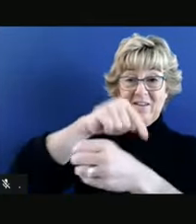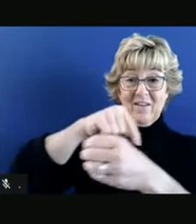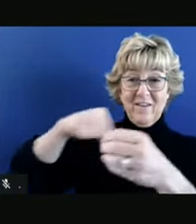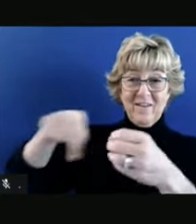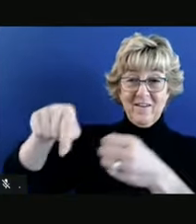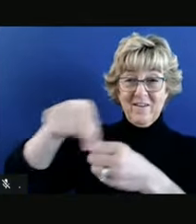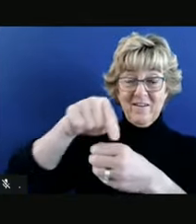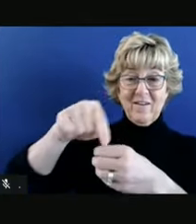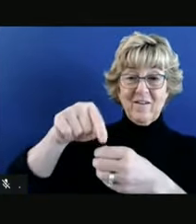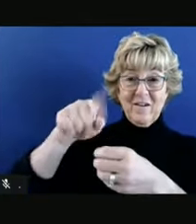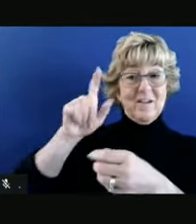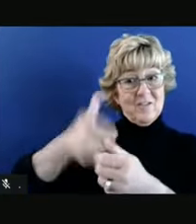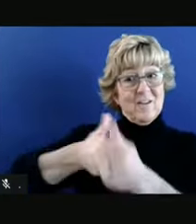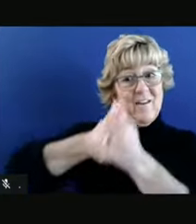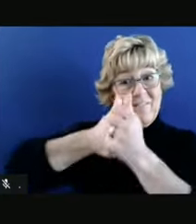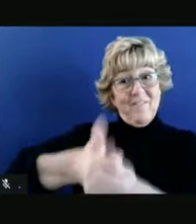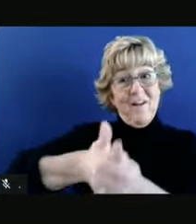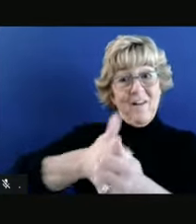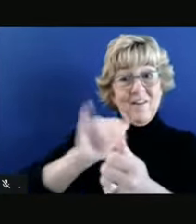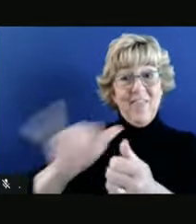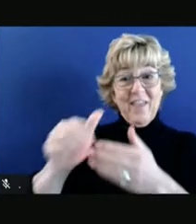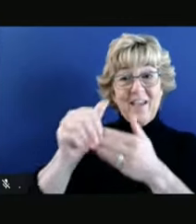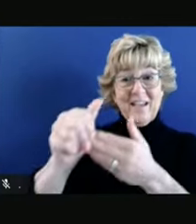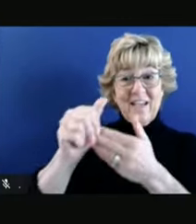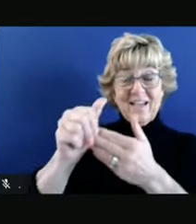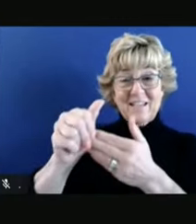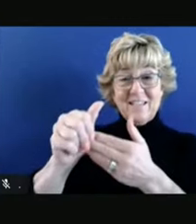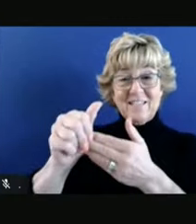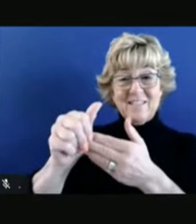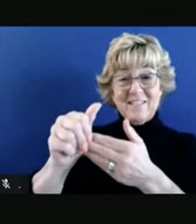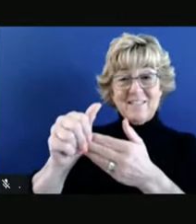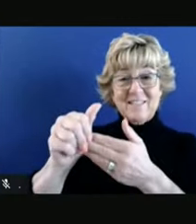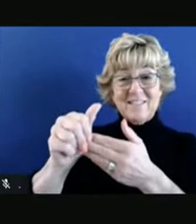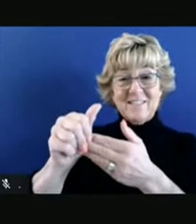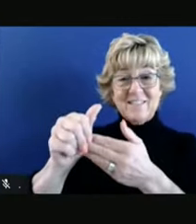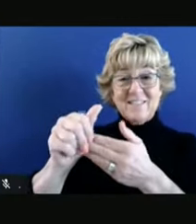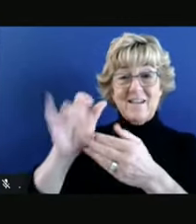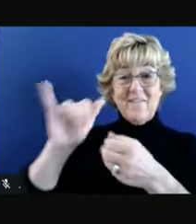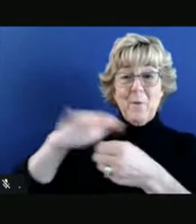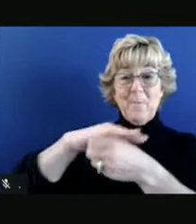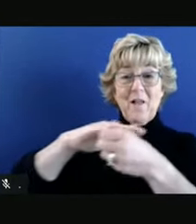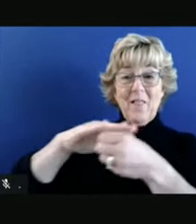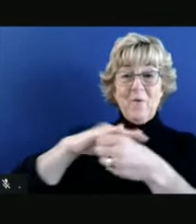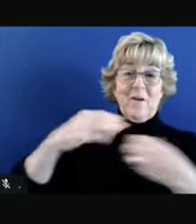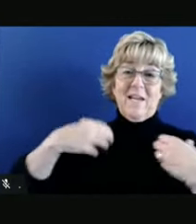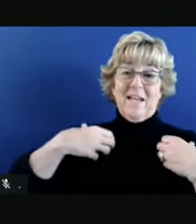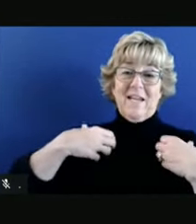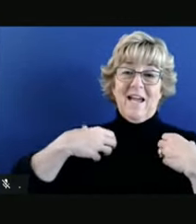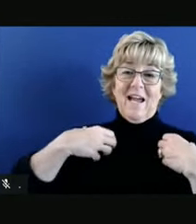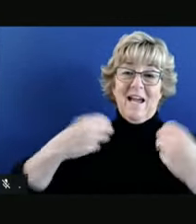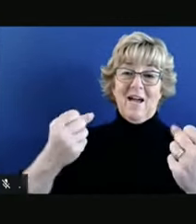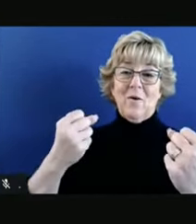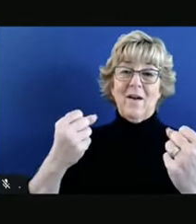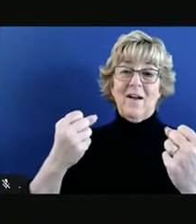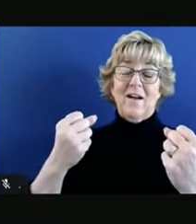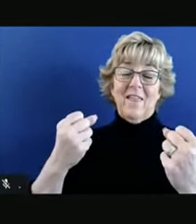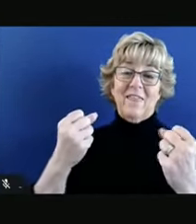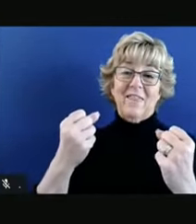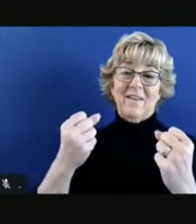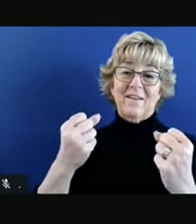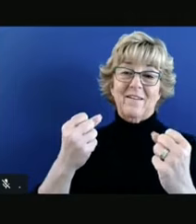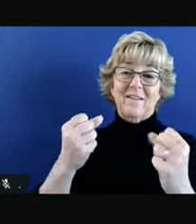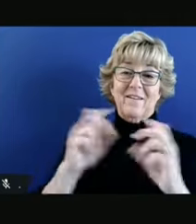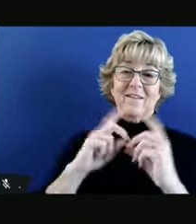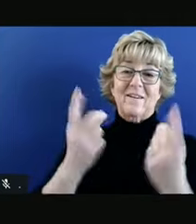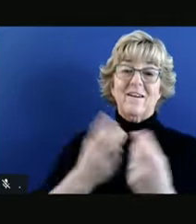certainly be following the guidance from the local county health official. In this great place, Dr.